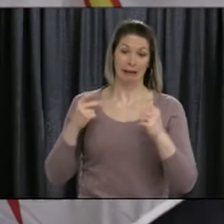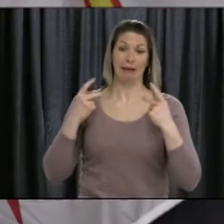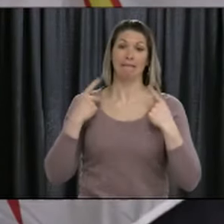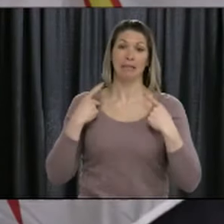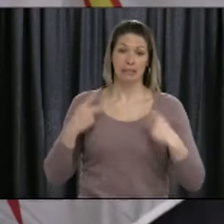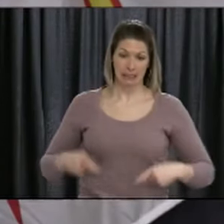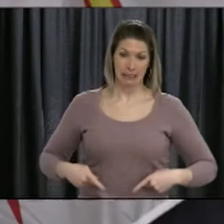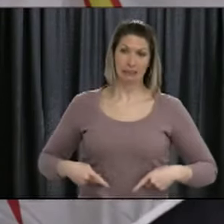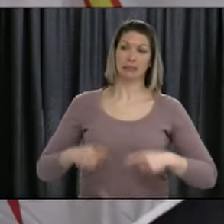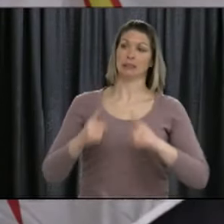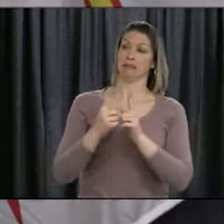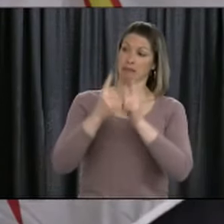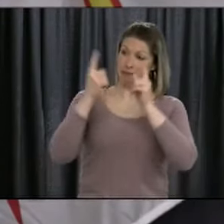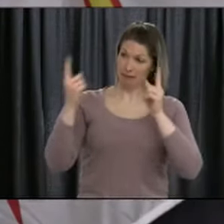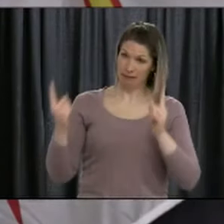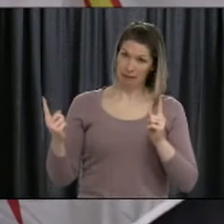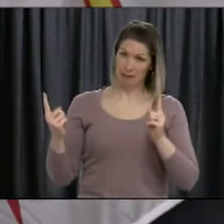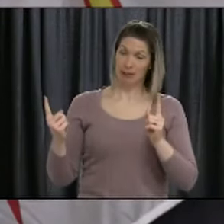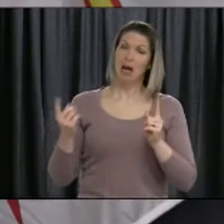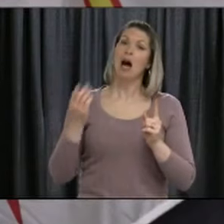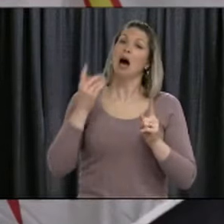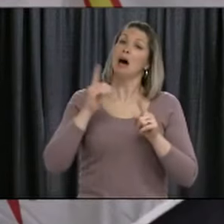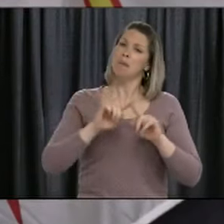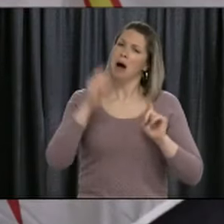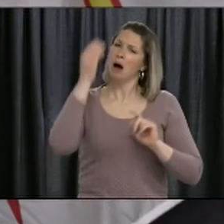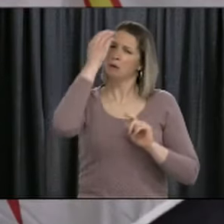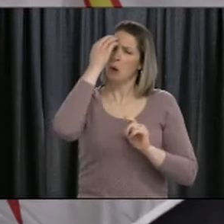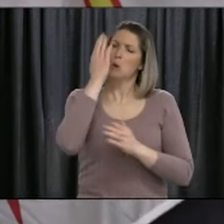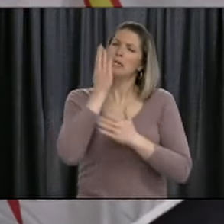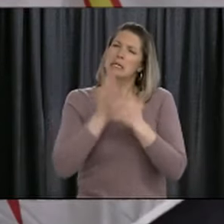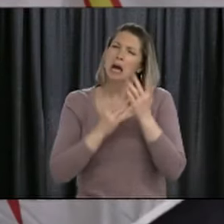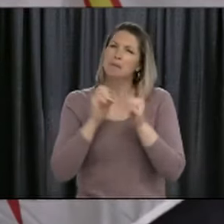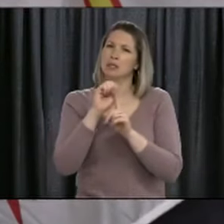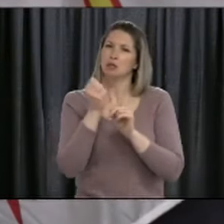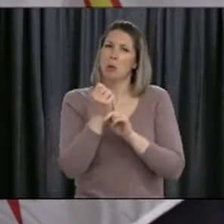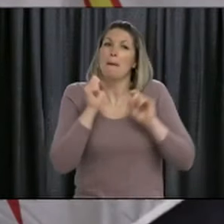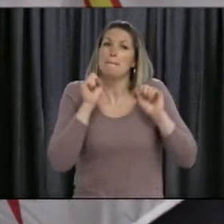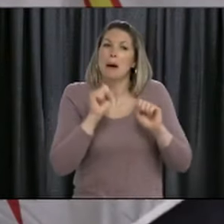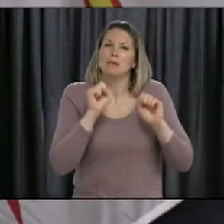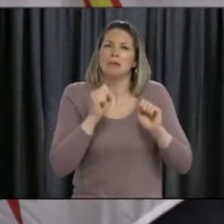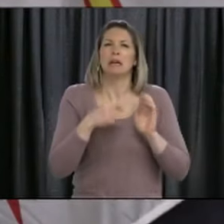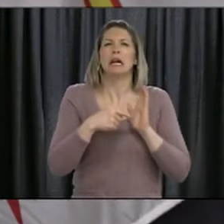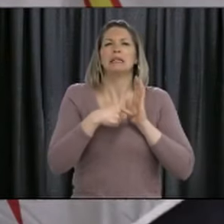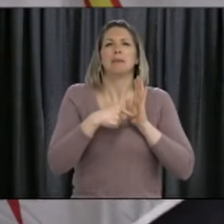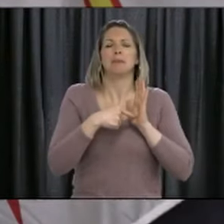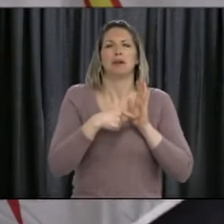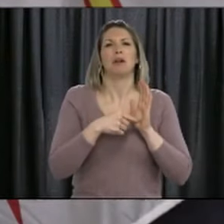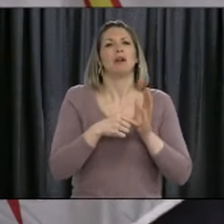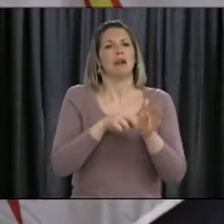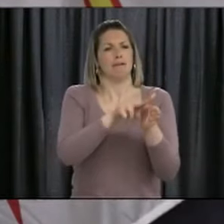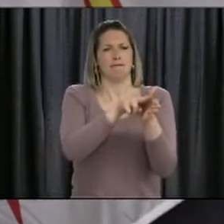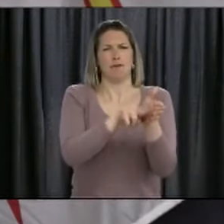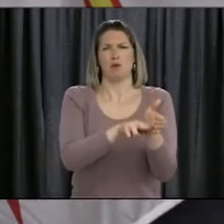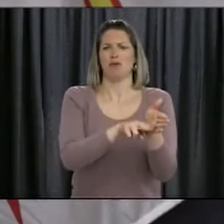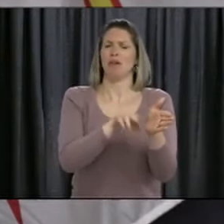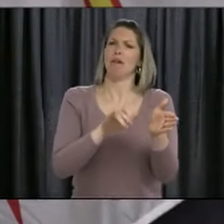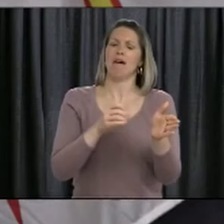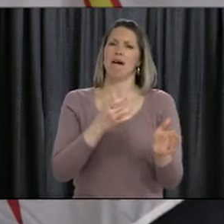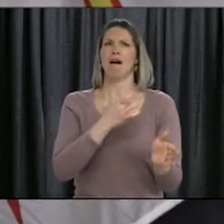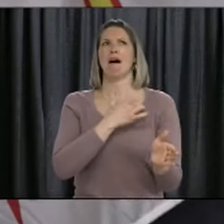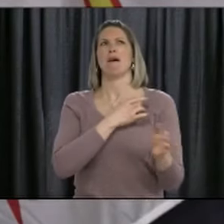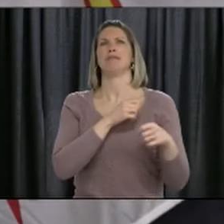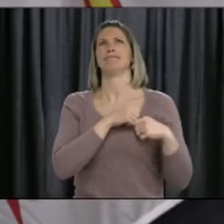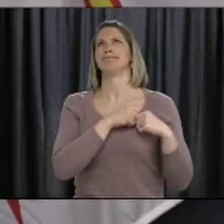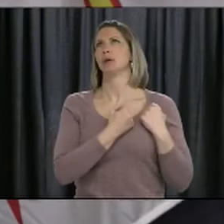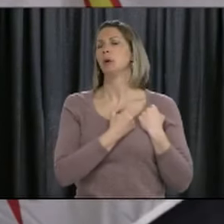but for some situations, and I know that the funeral prohibition has been so difficult for people. So,